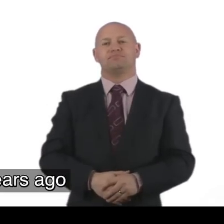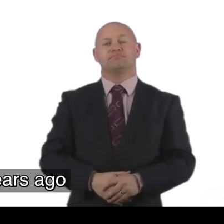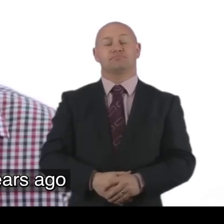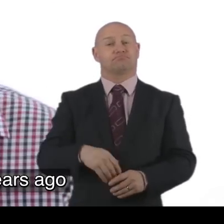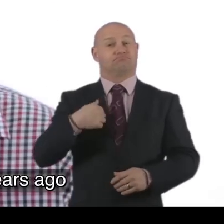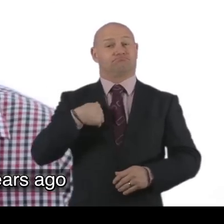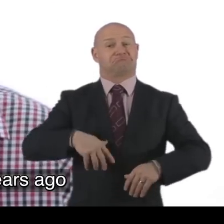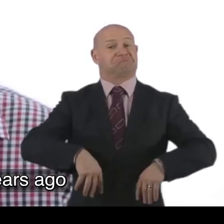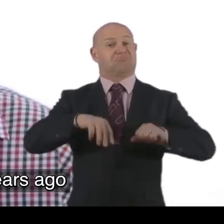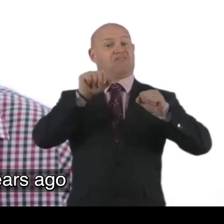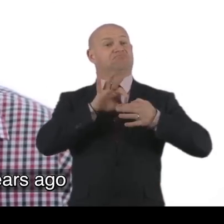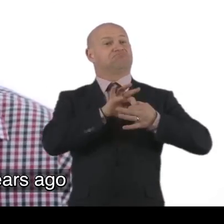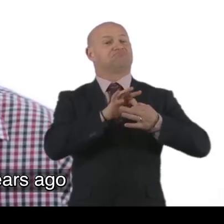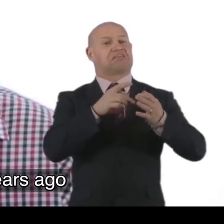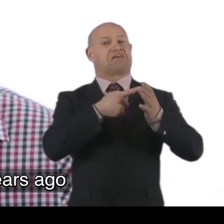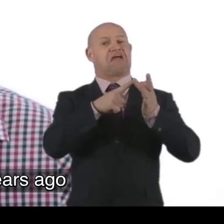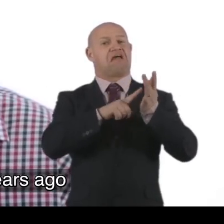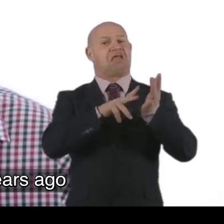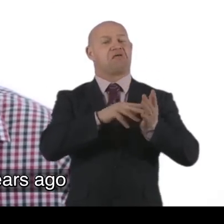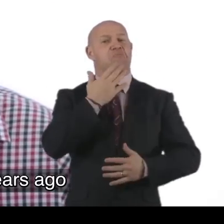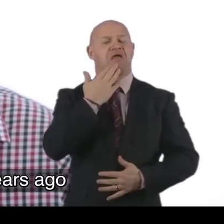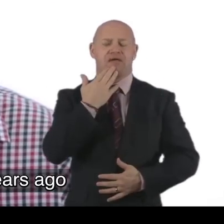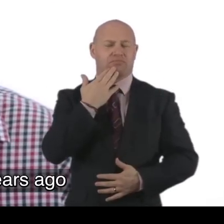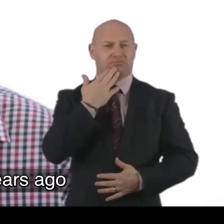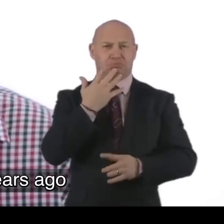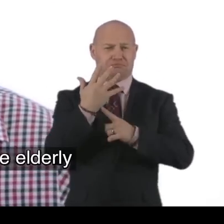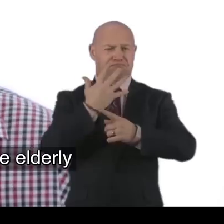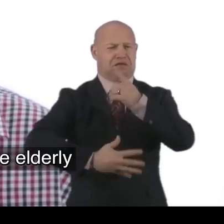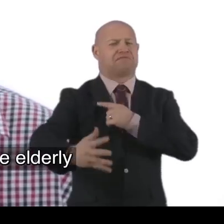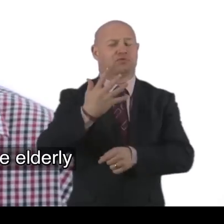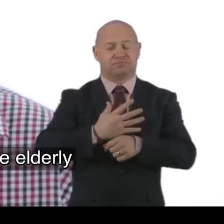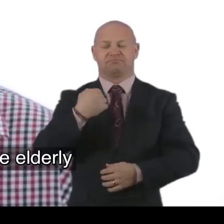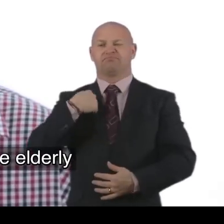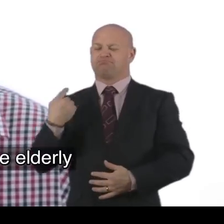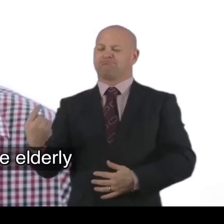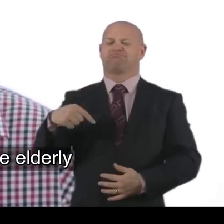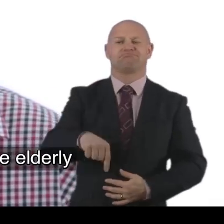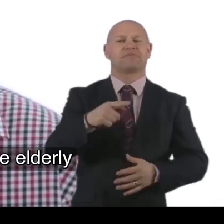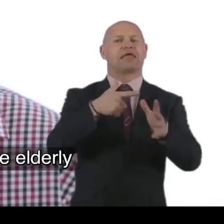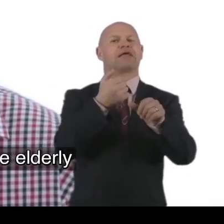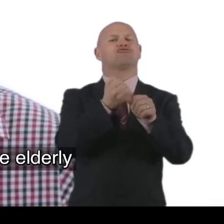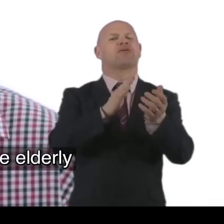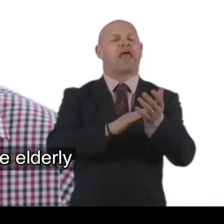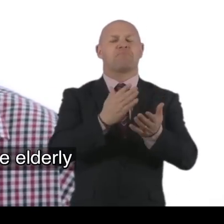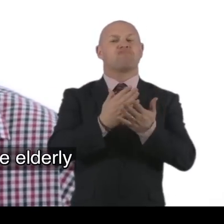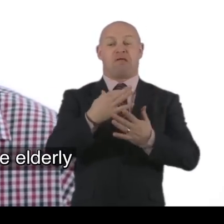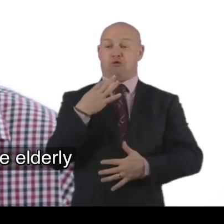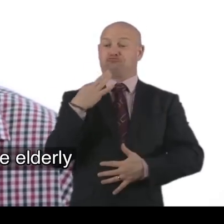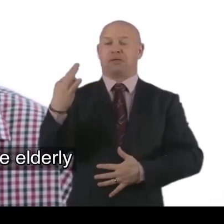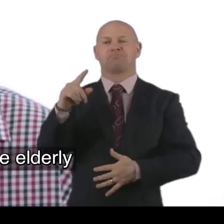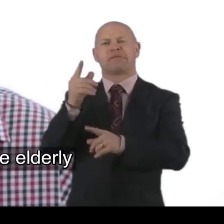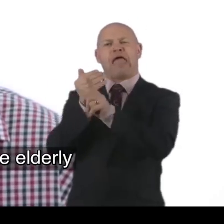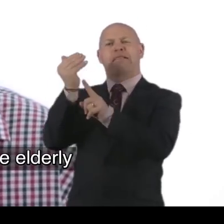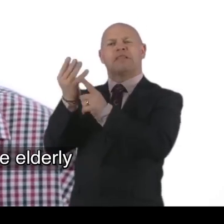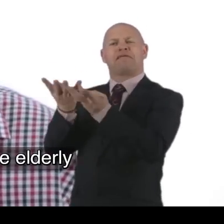I came into contact about five years ago. I came to the AGM as a representative of the Elderly